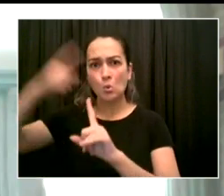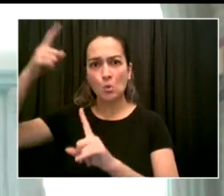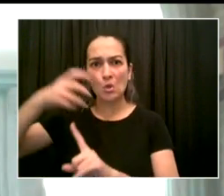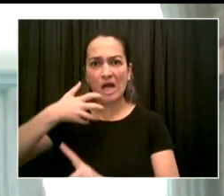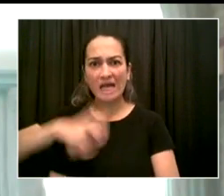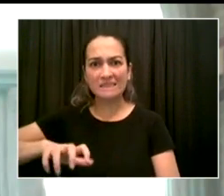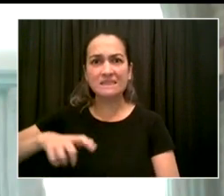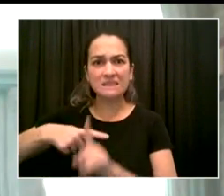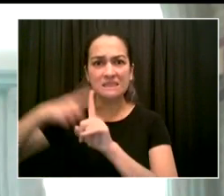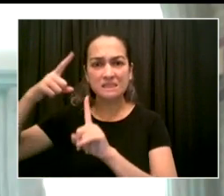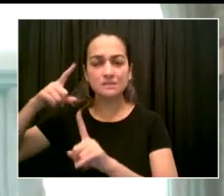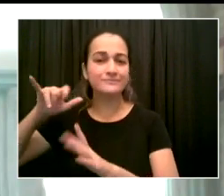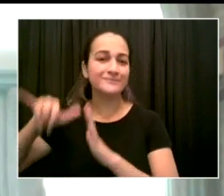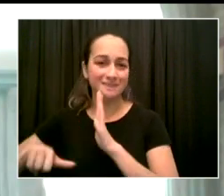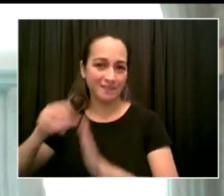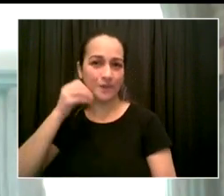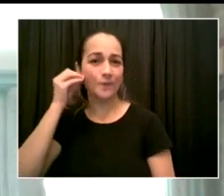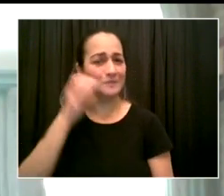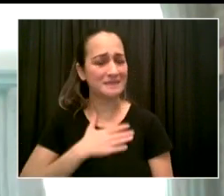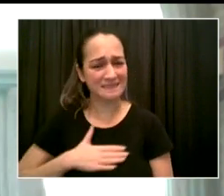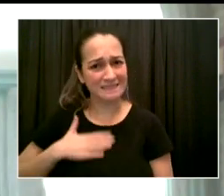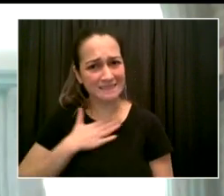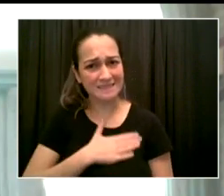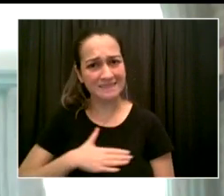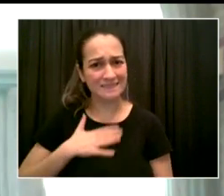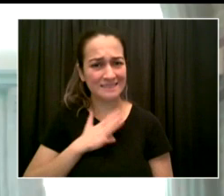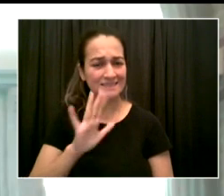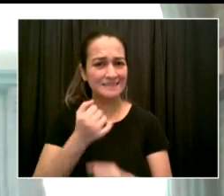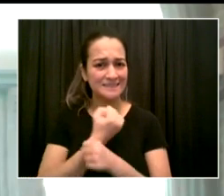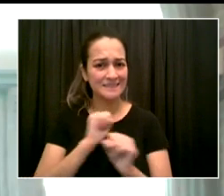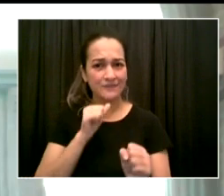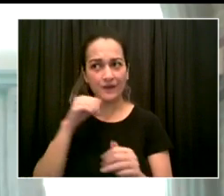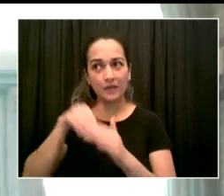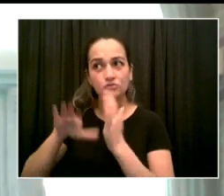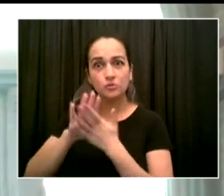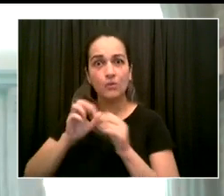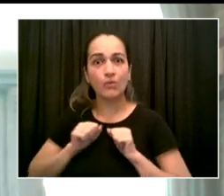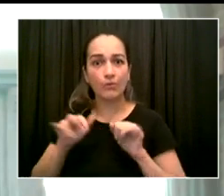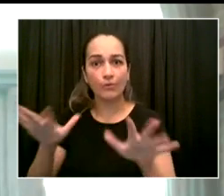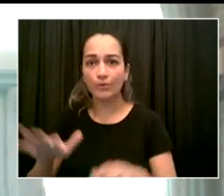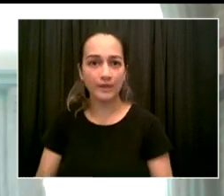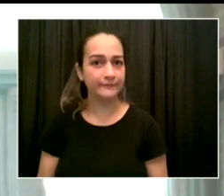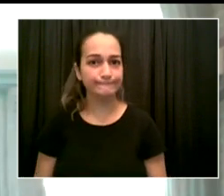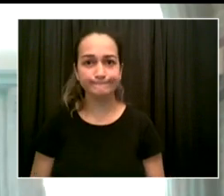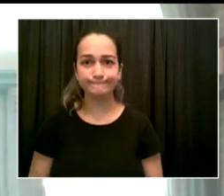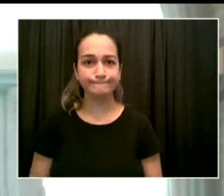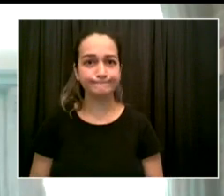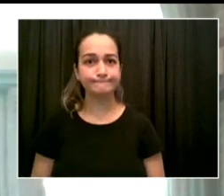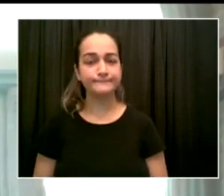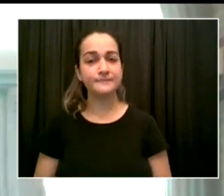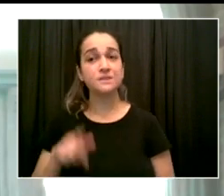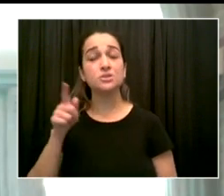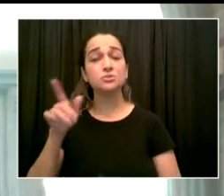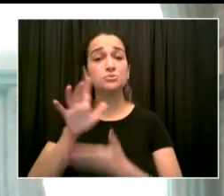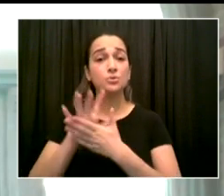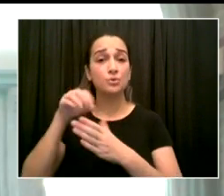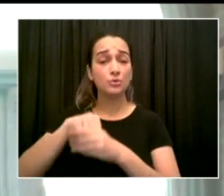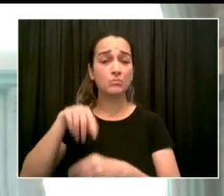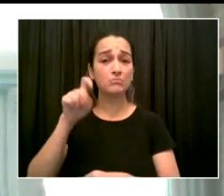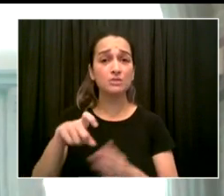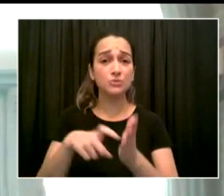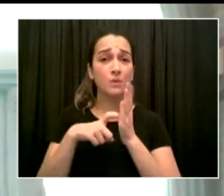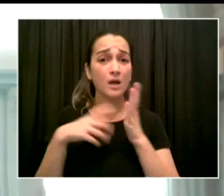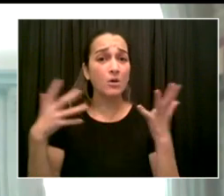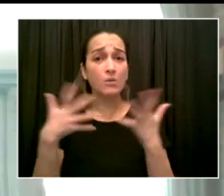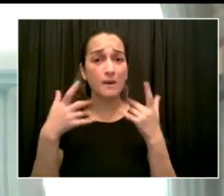inside and outside of DOE buildings, regardless of vaccination status. Wearing a mask is a simple, effective way to keep everyone